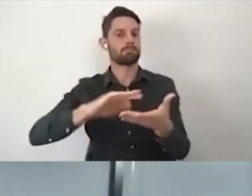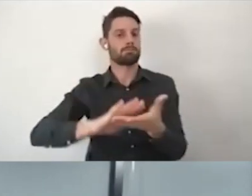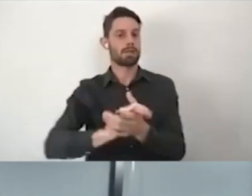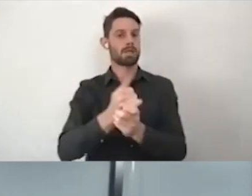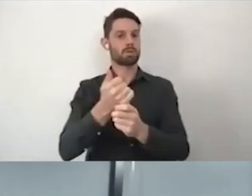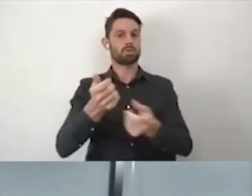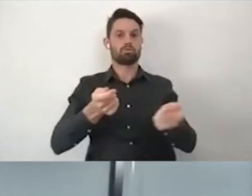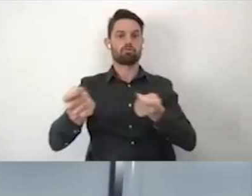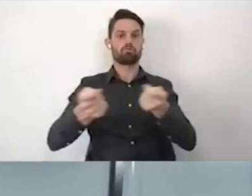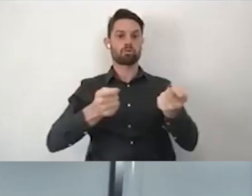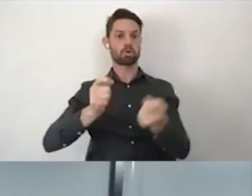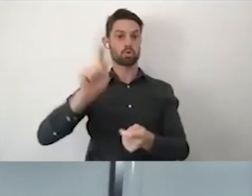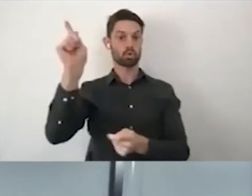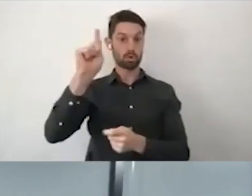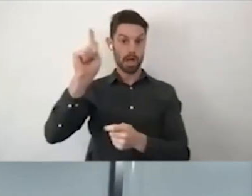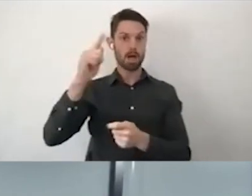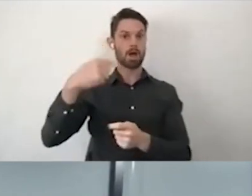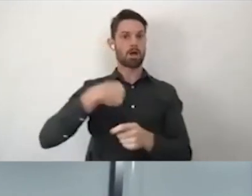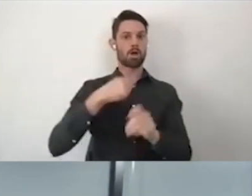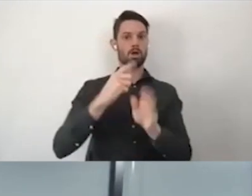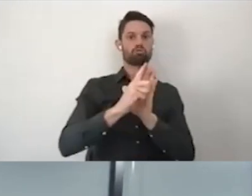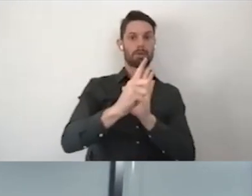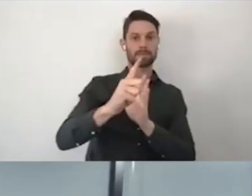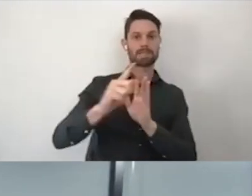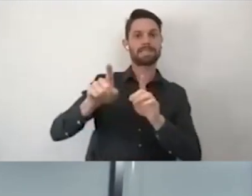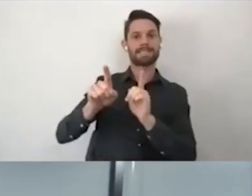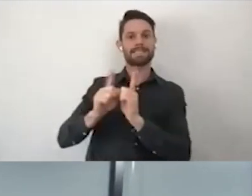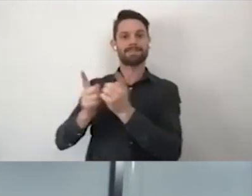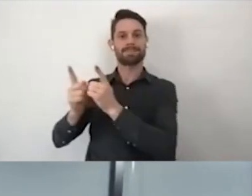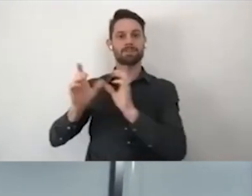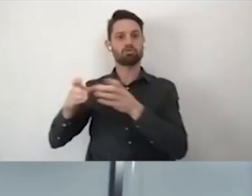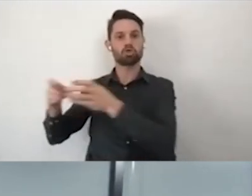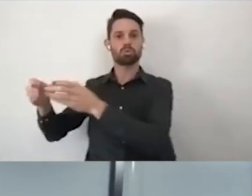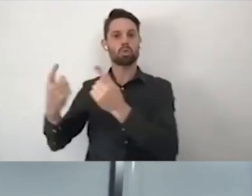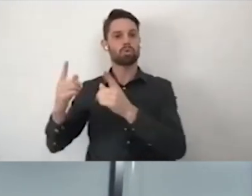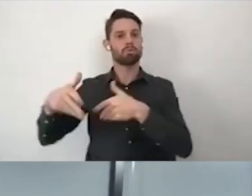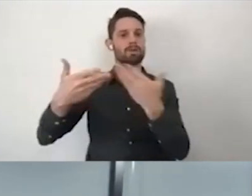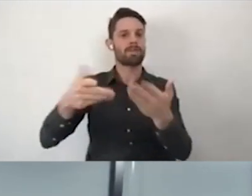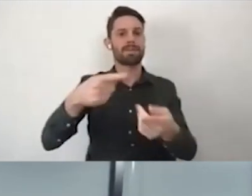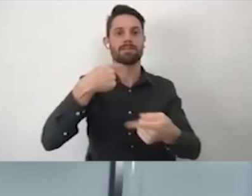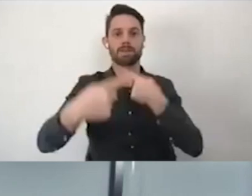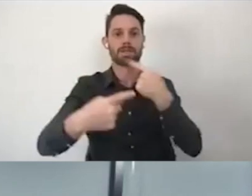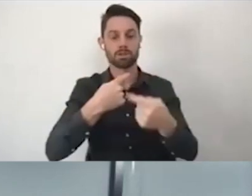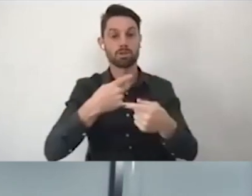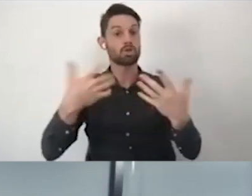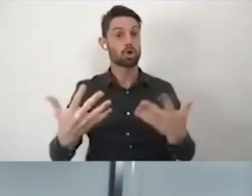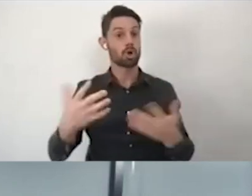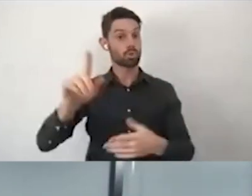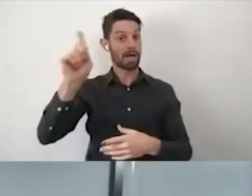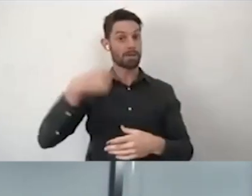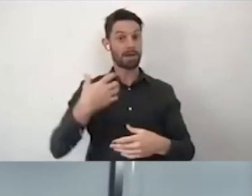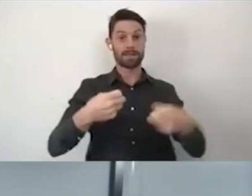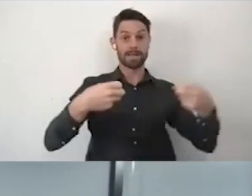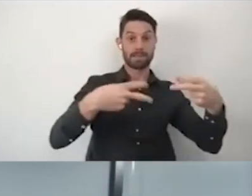this information around NDIS. Today we have both captions and interpreters for the session.